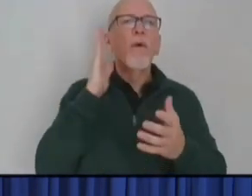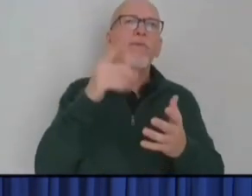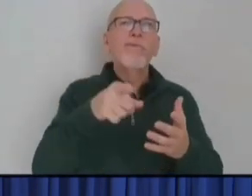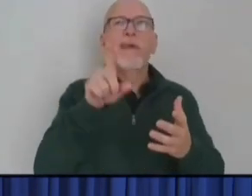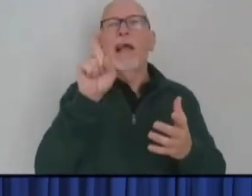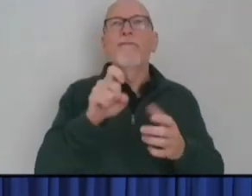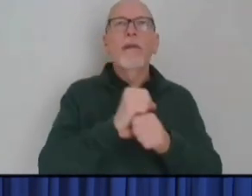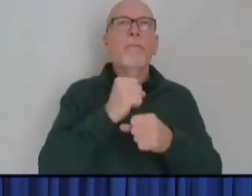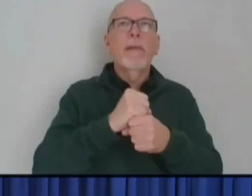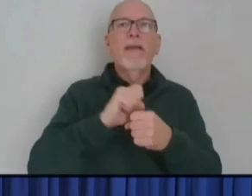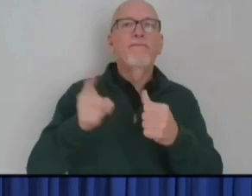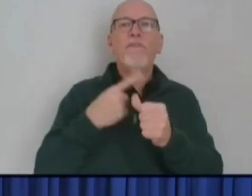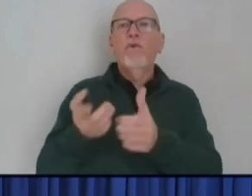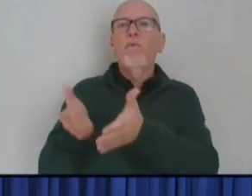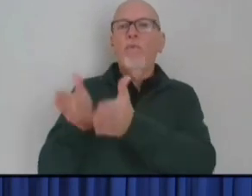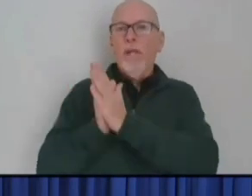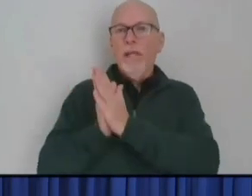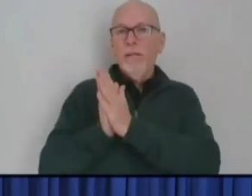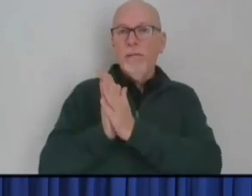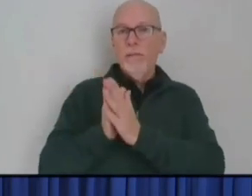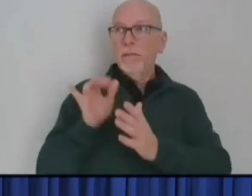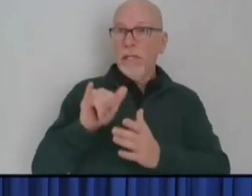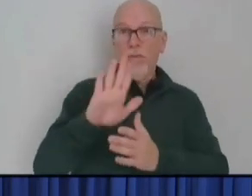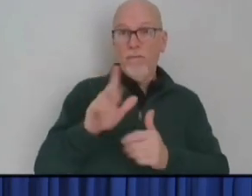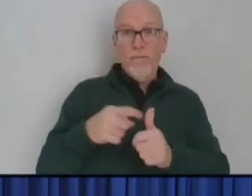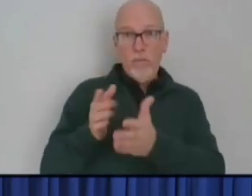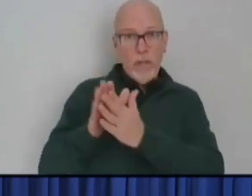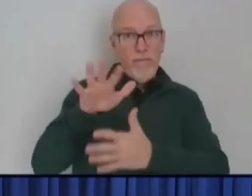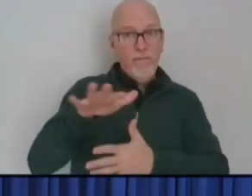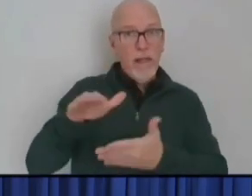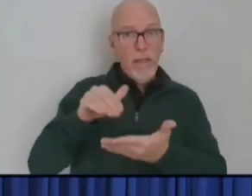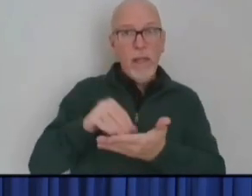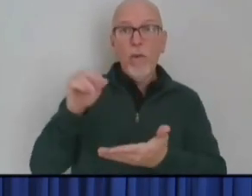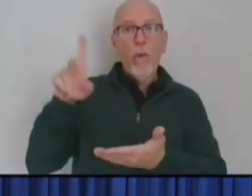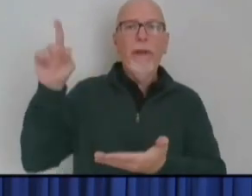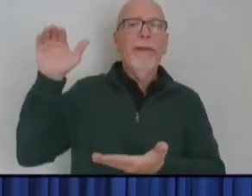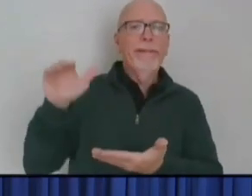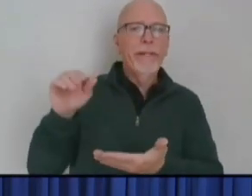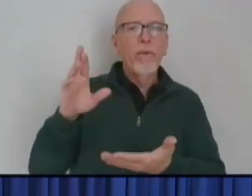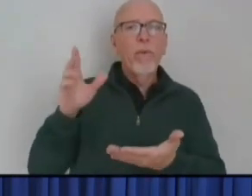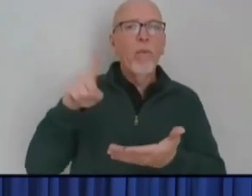make that initial request. Was that the initial request or is this what you're expecting?